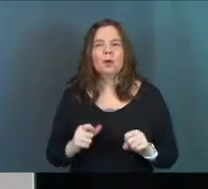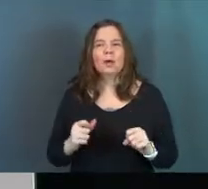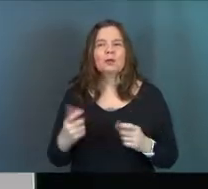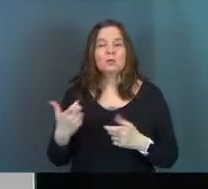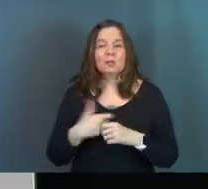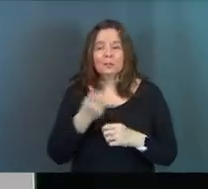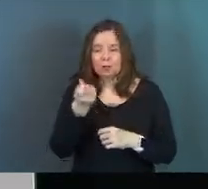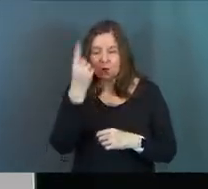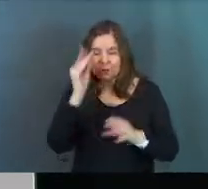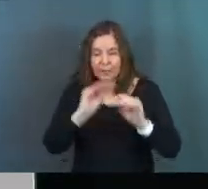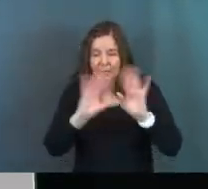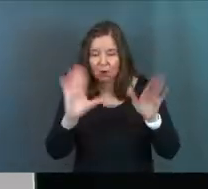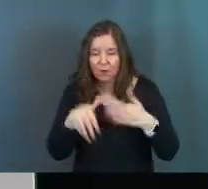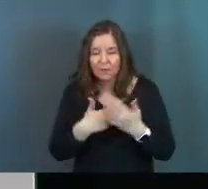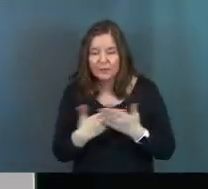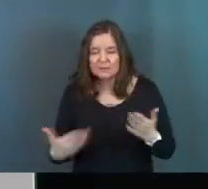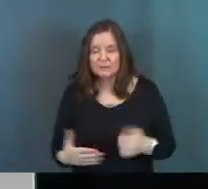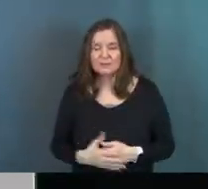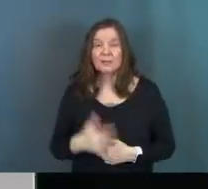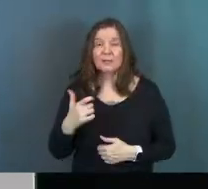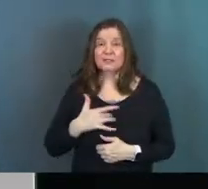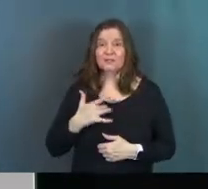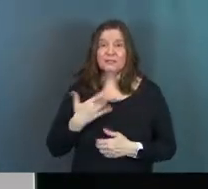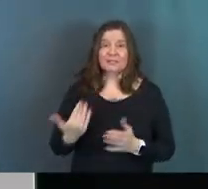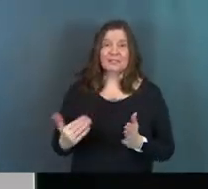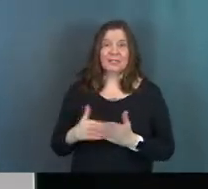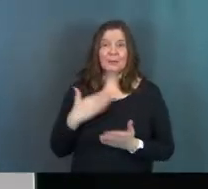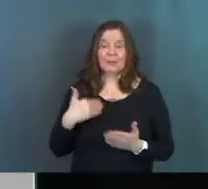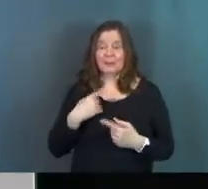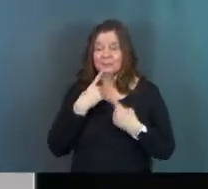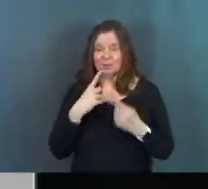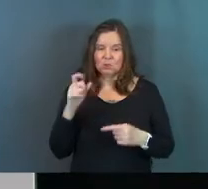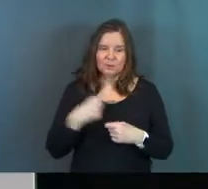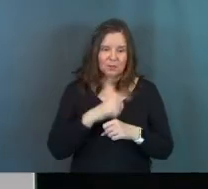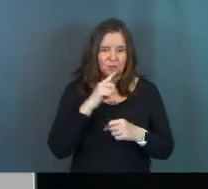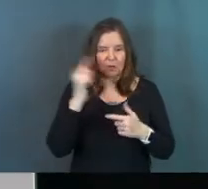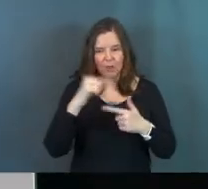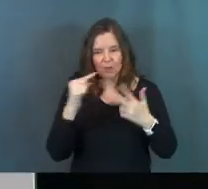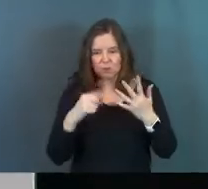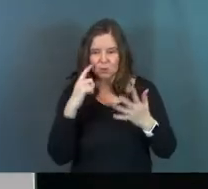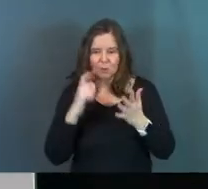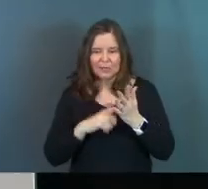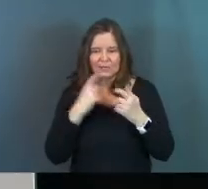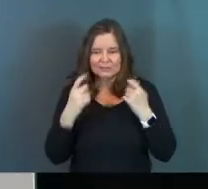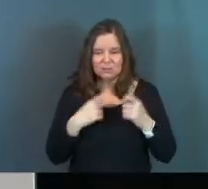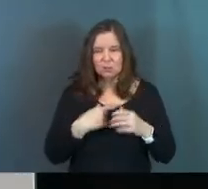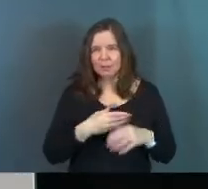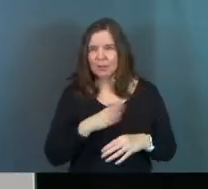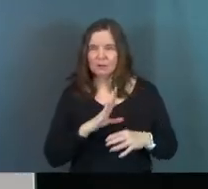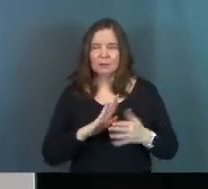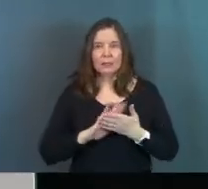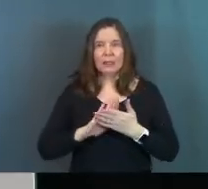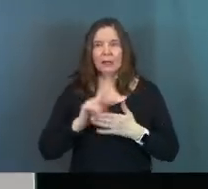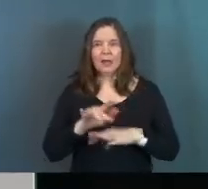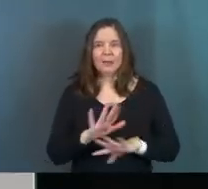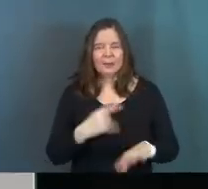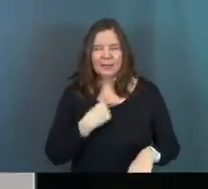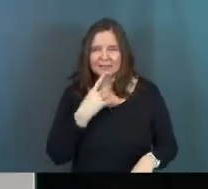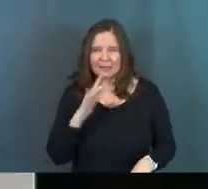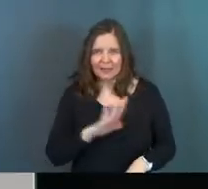trying to get me to understand in all this? Because it feels, again, like maybe I'm telling you, like, you need to make sure you're recognizing your sin. You better straighten up. You know what